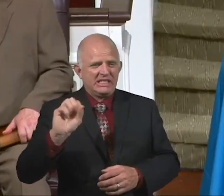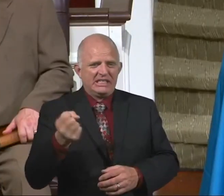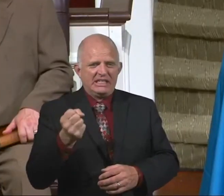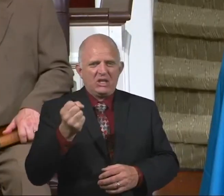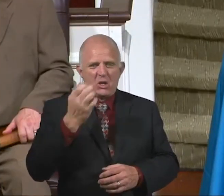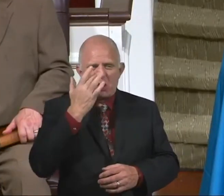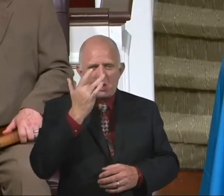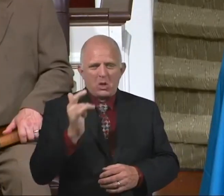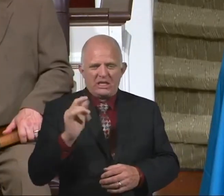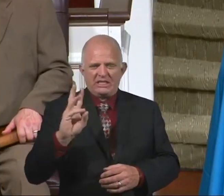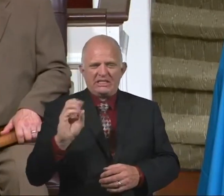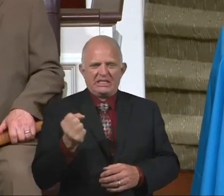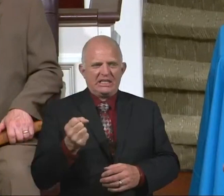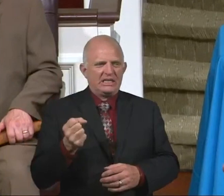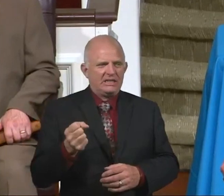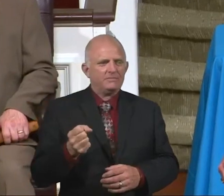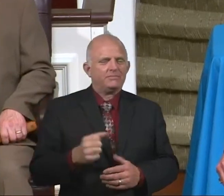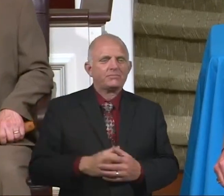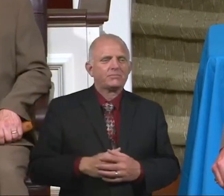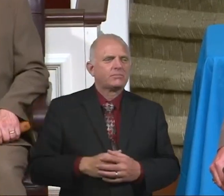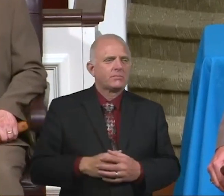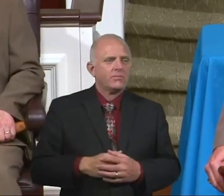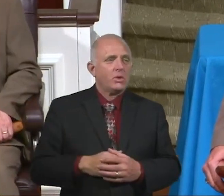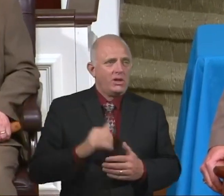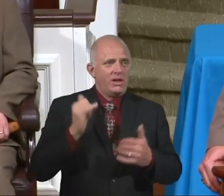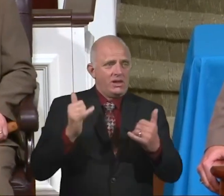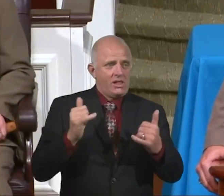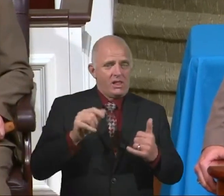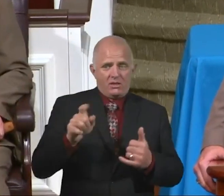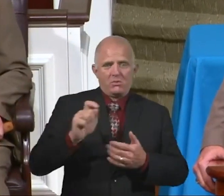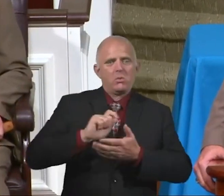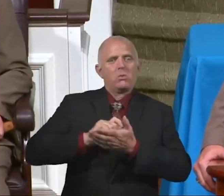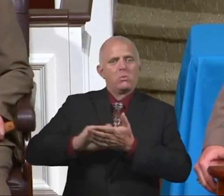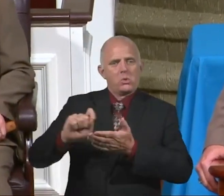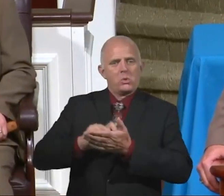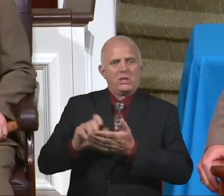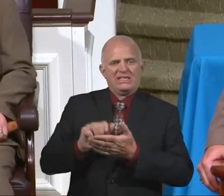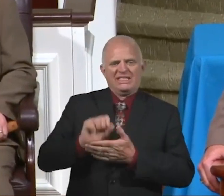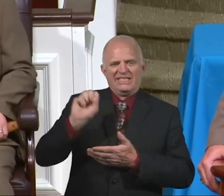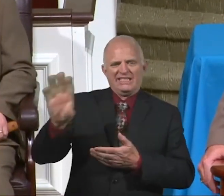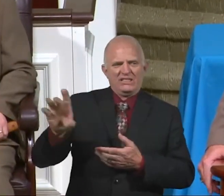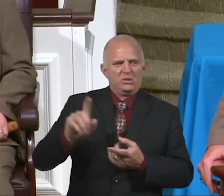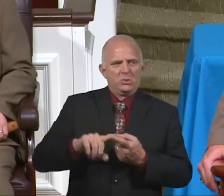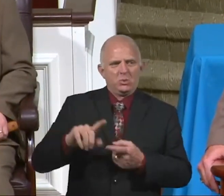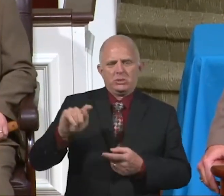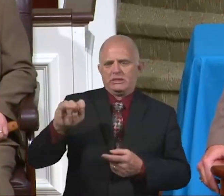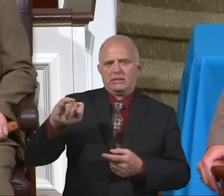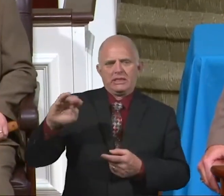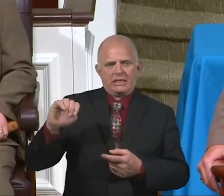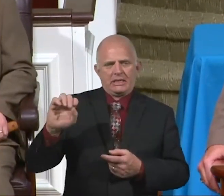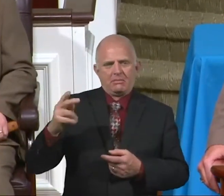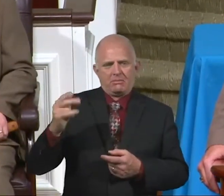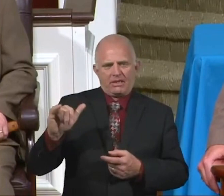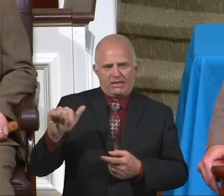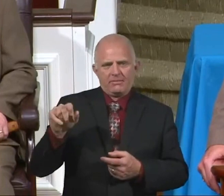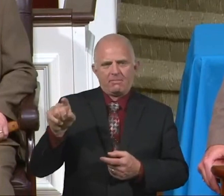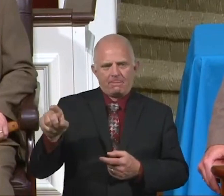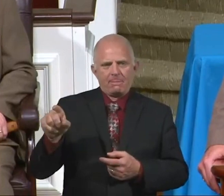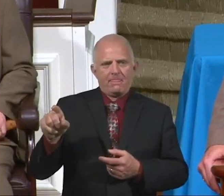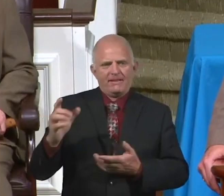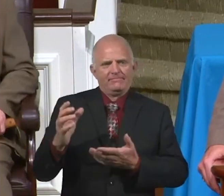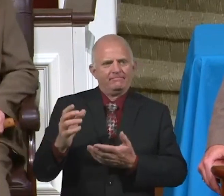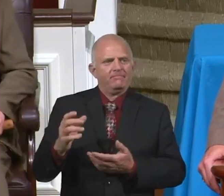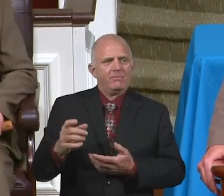But he now writes to Timothy. And he wrote many letters, but God included at least 13 of them in the Bible.